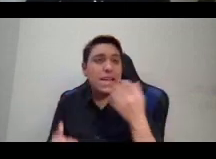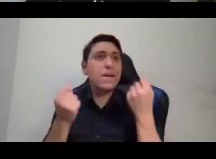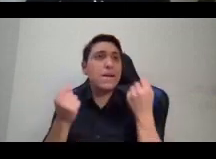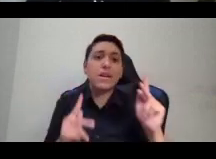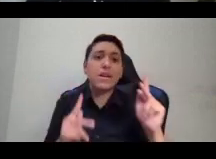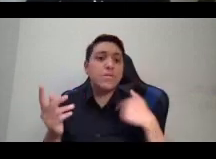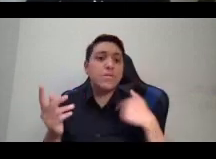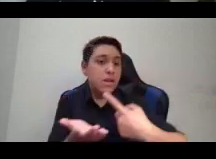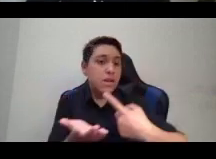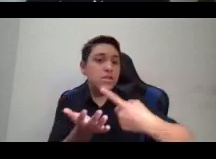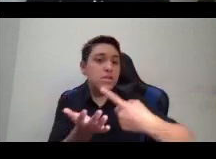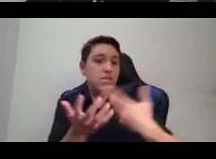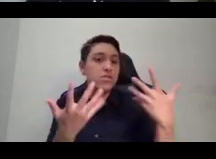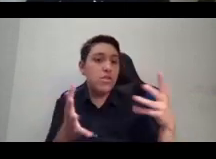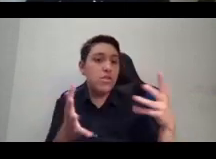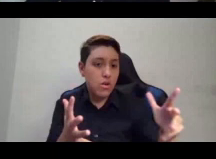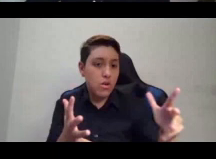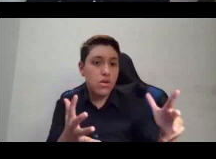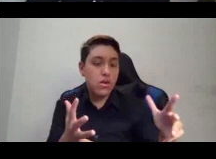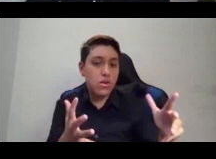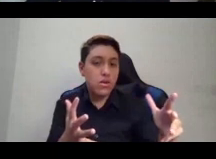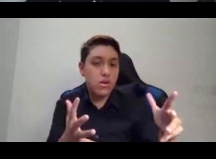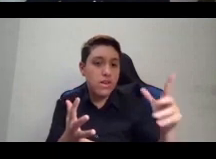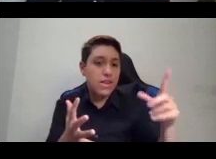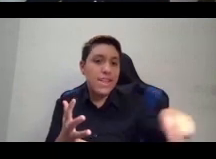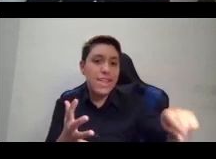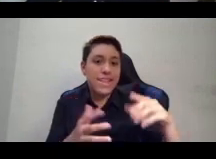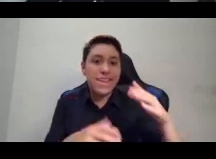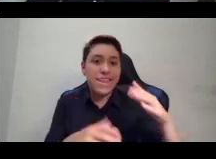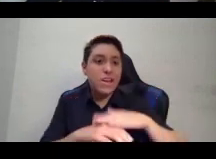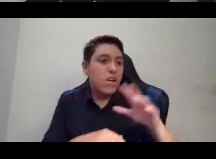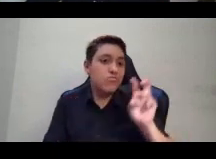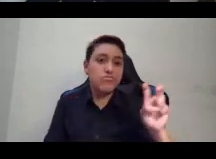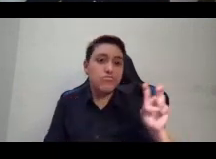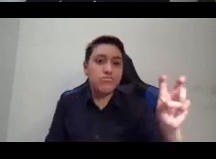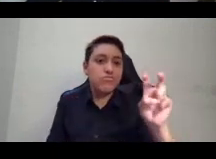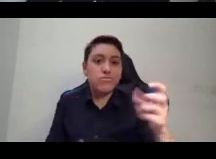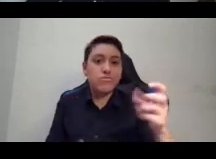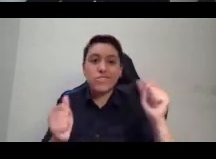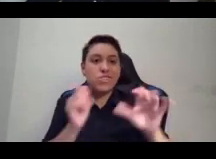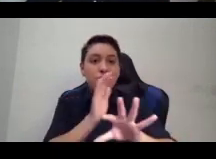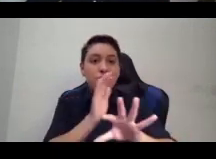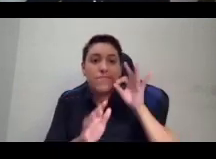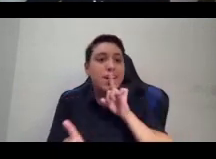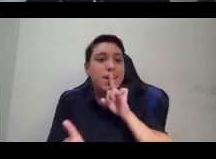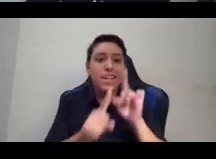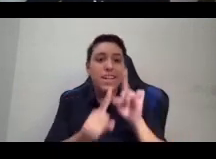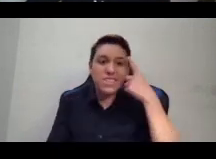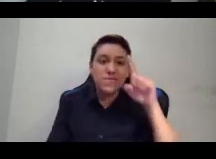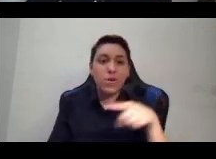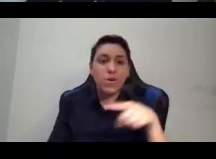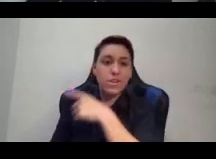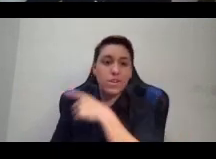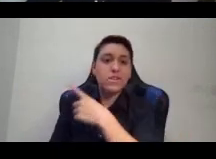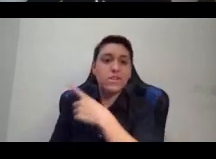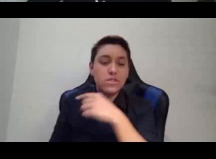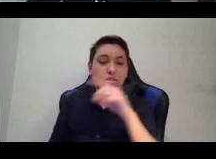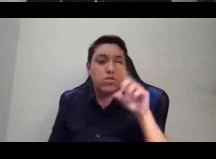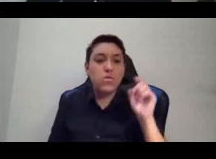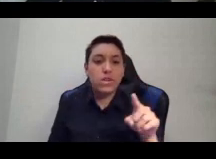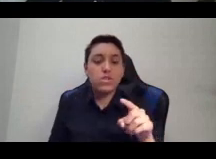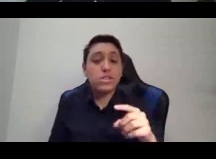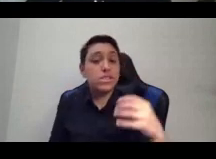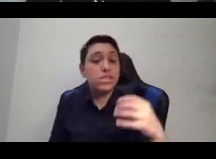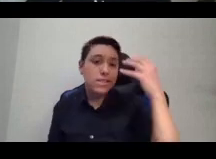have already been on a journey and a vision to find answers to these questions outside of the